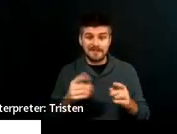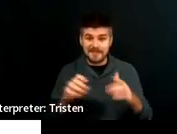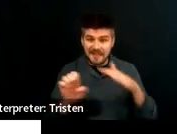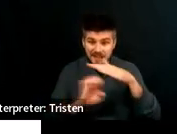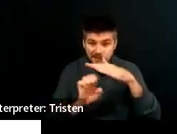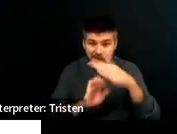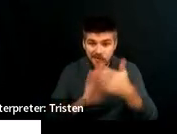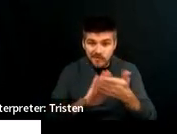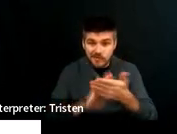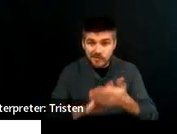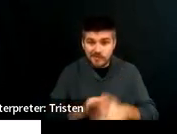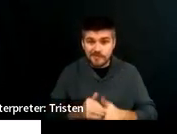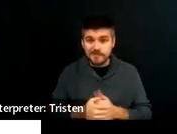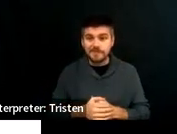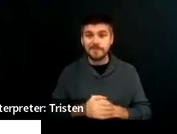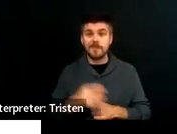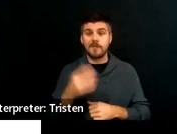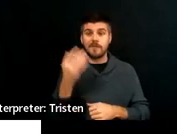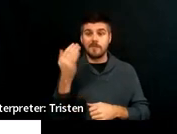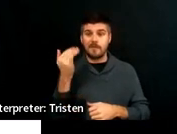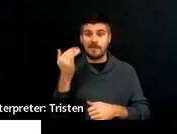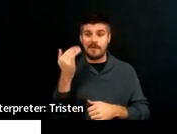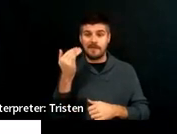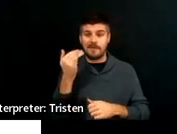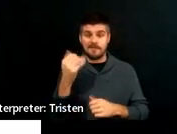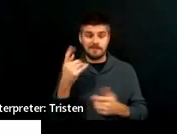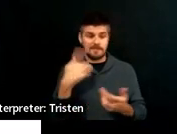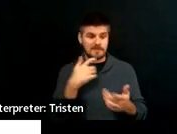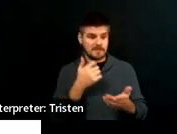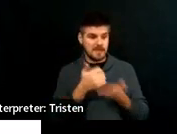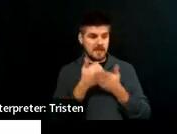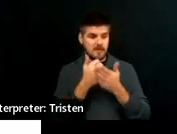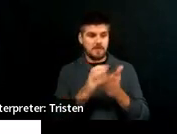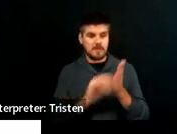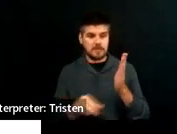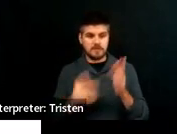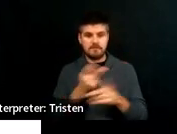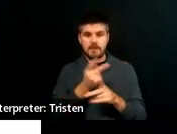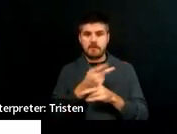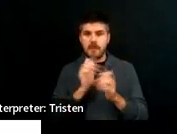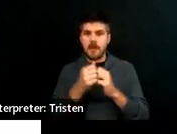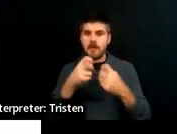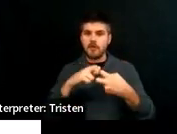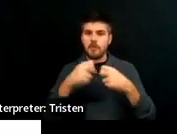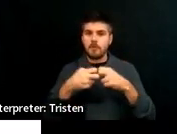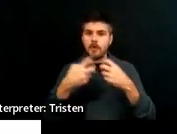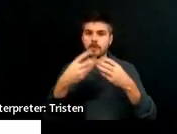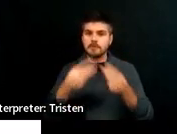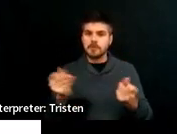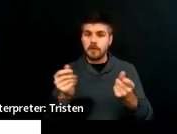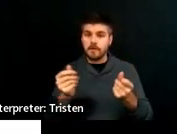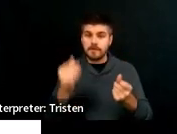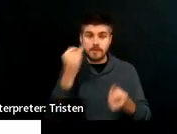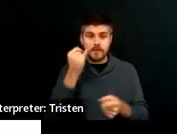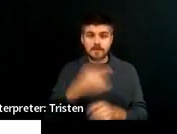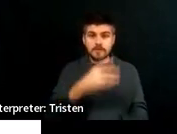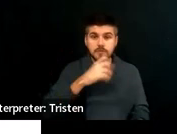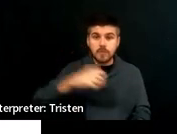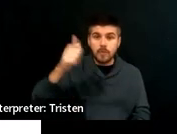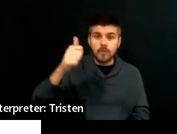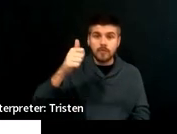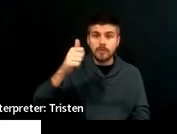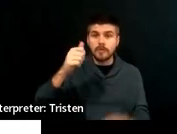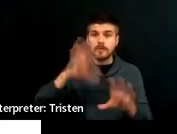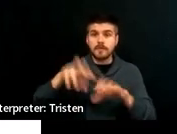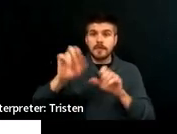school to really look at how do we teach the kids to problem solving and things like that. So if she were older taking that class